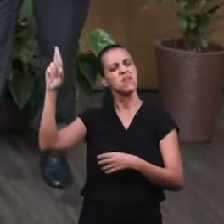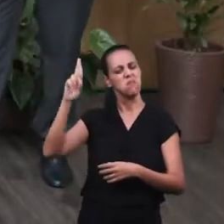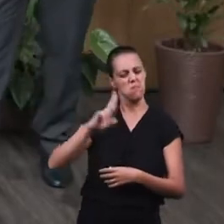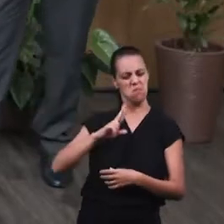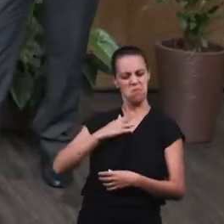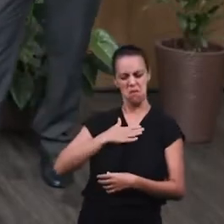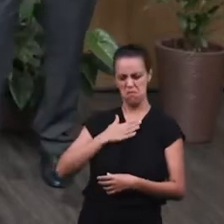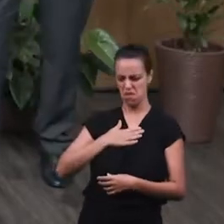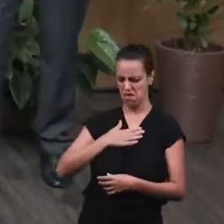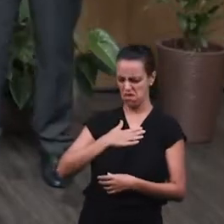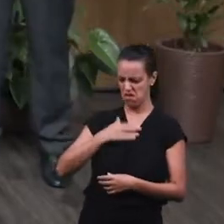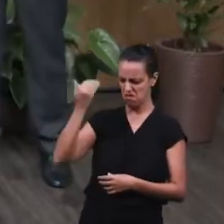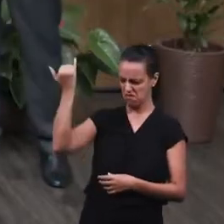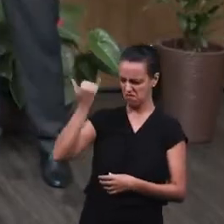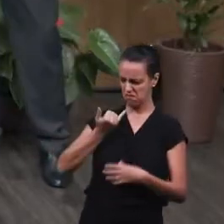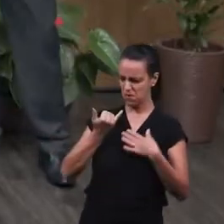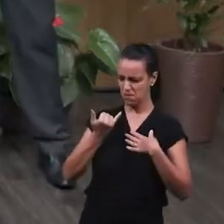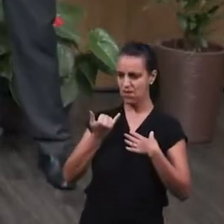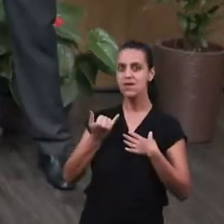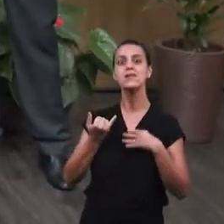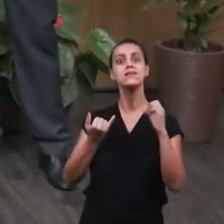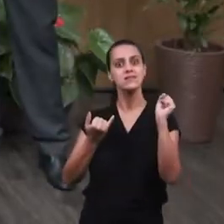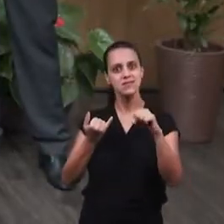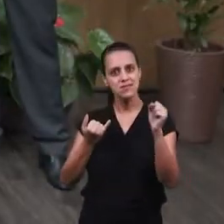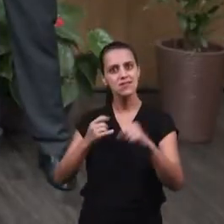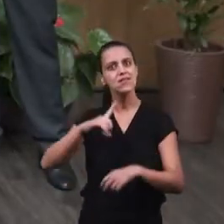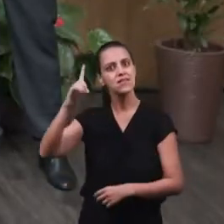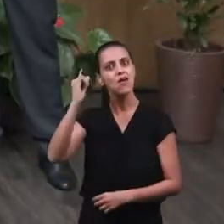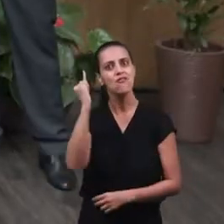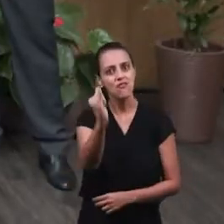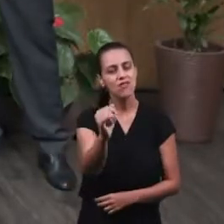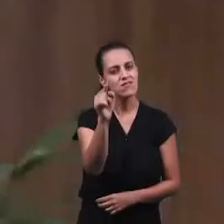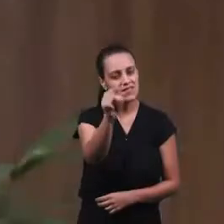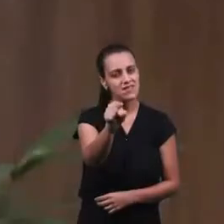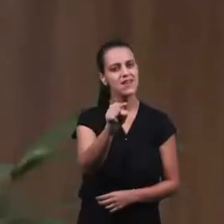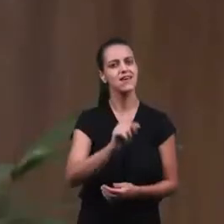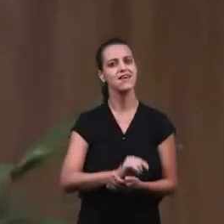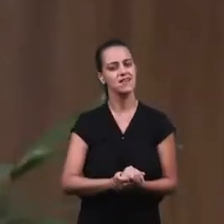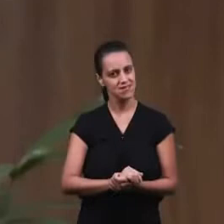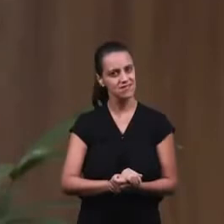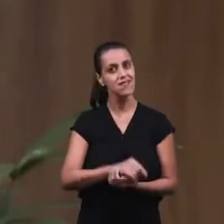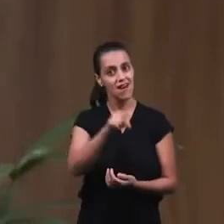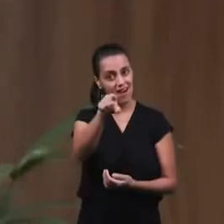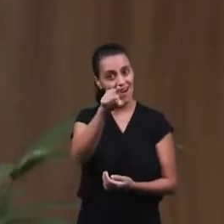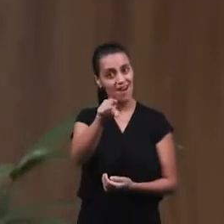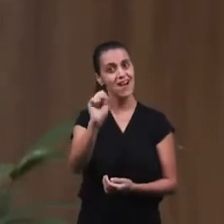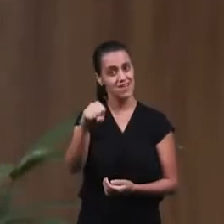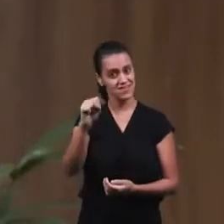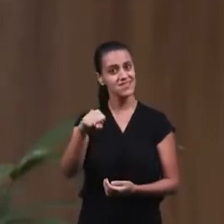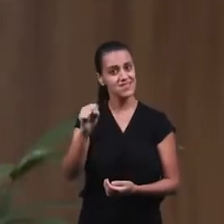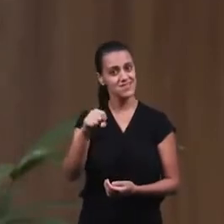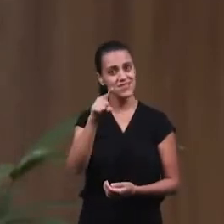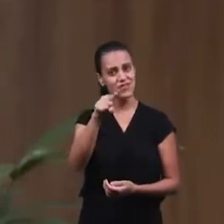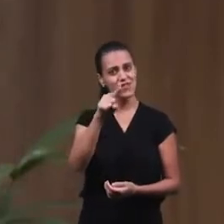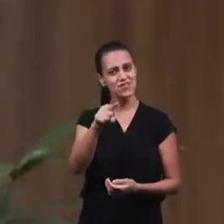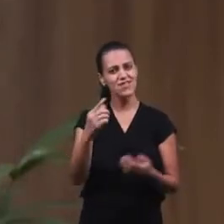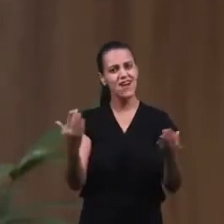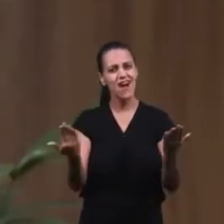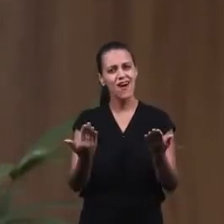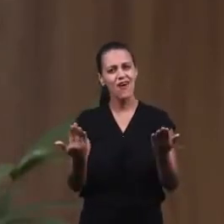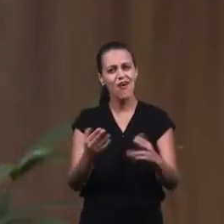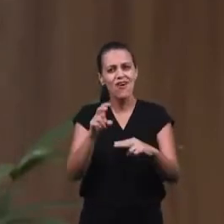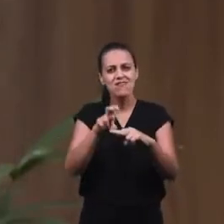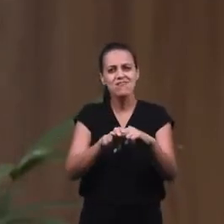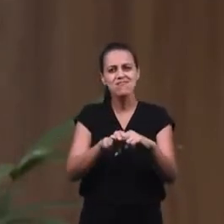God has a message for me? Yes, He does. He has a message for you, for you, yourself, who set aside